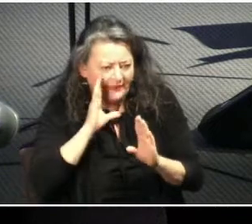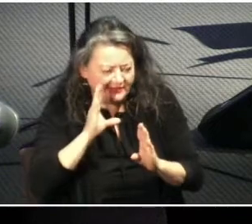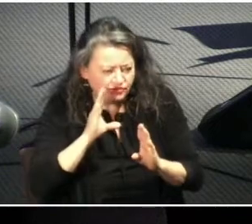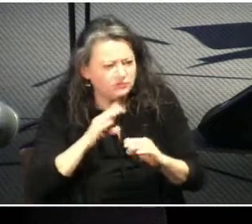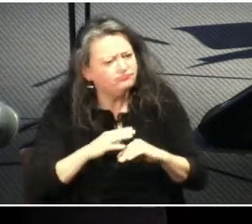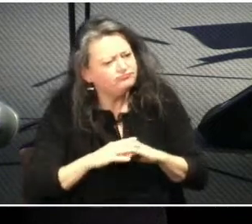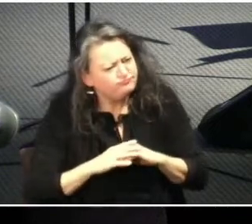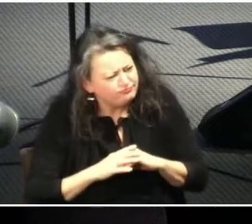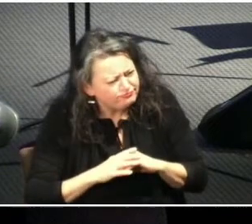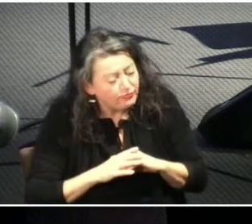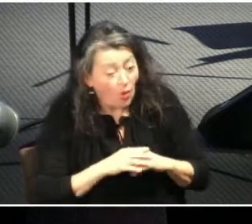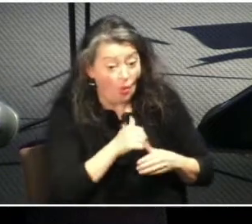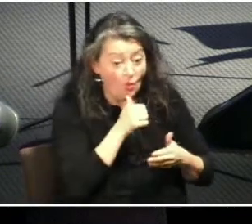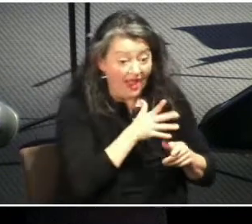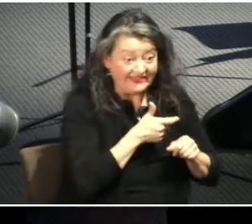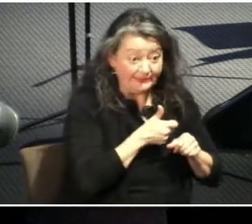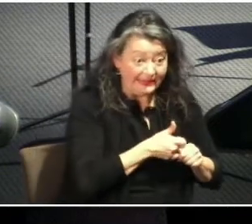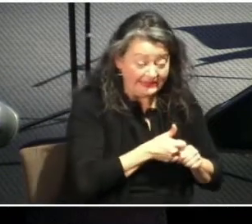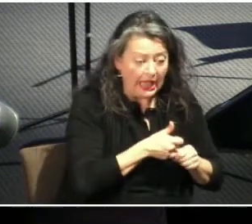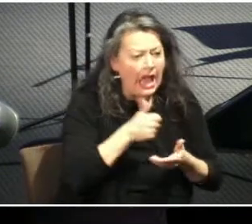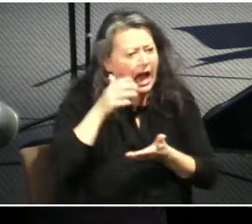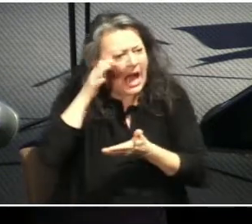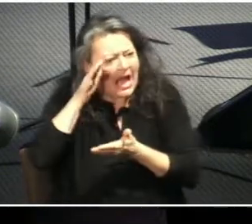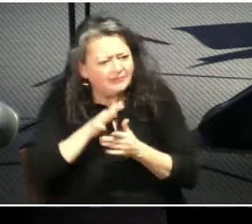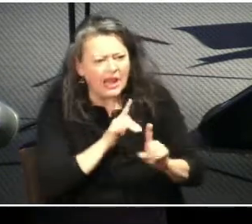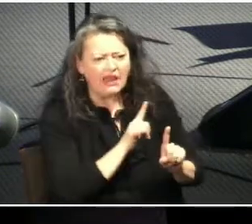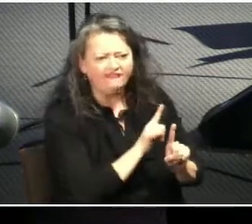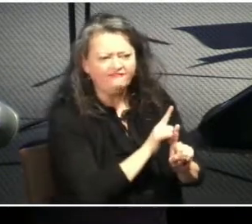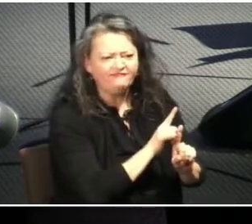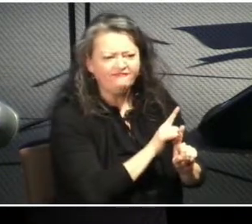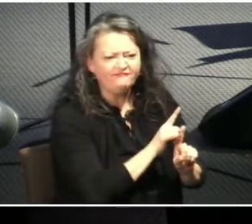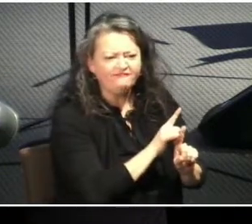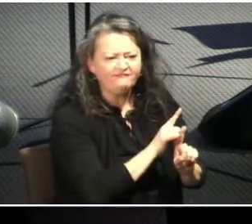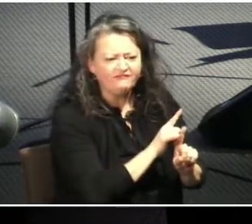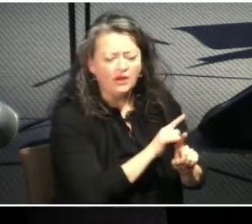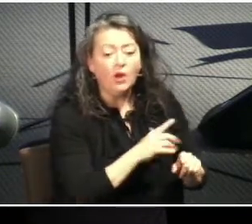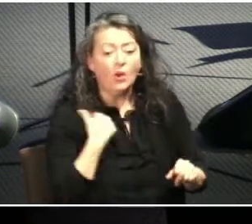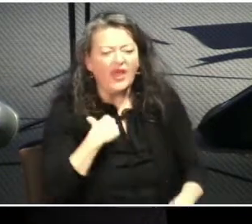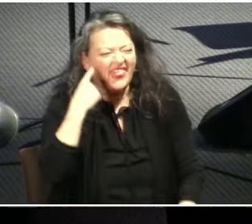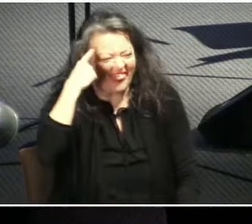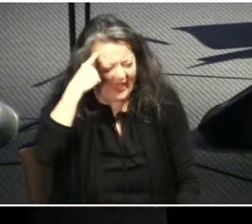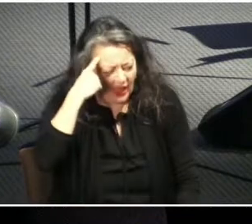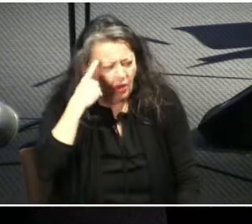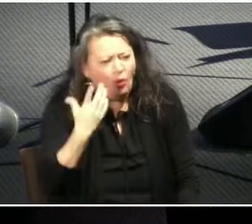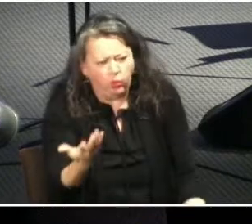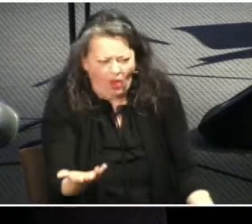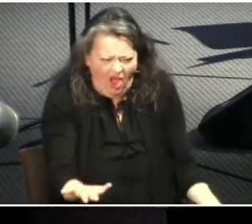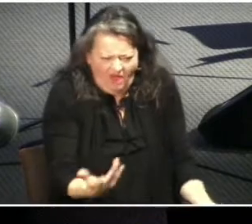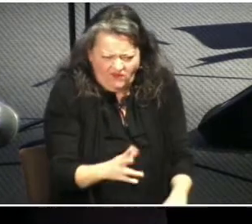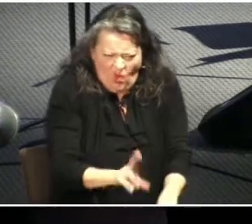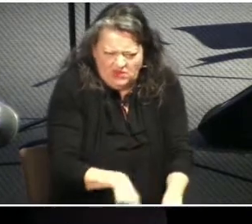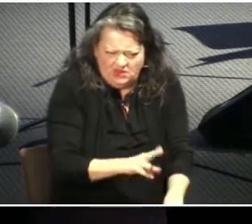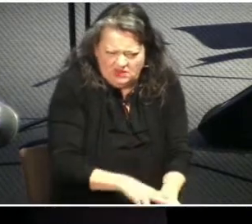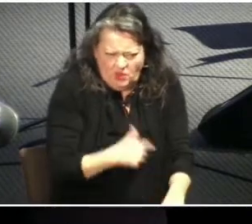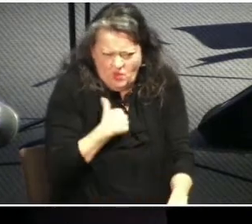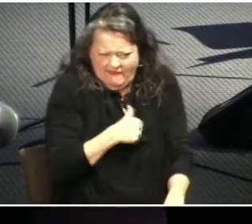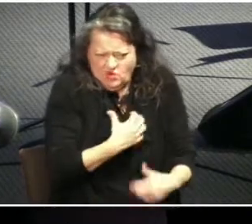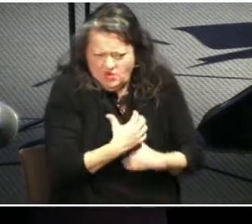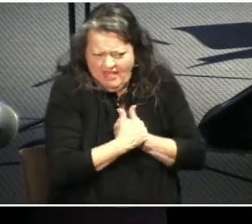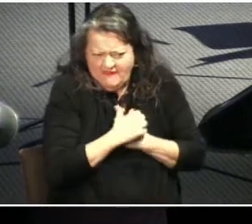Now to us, that seems like a no-brainer. Of course husbands should love their wives. That's just what you do.